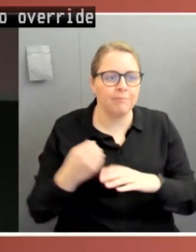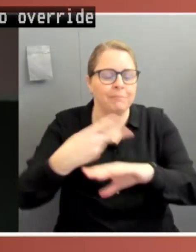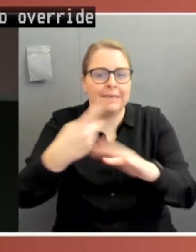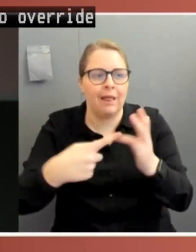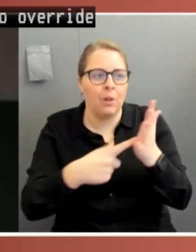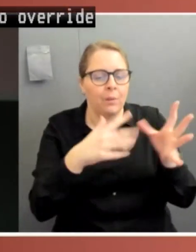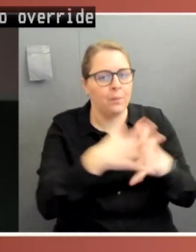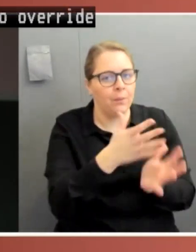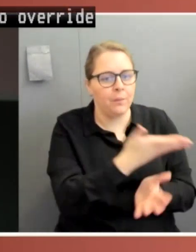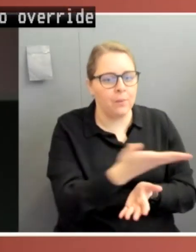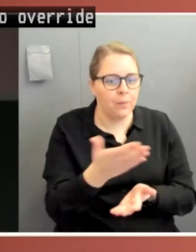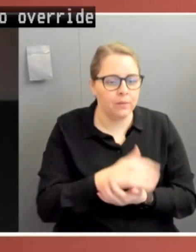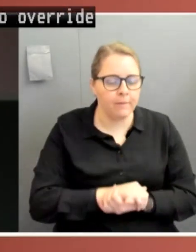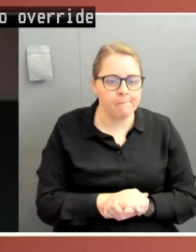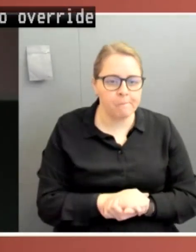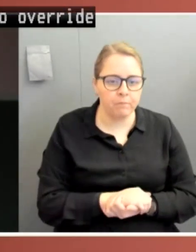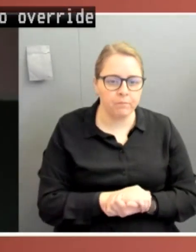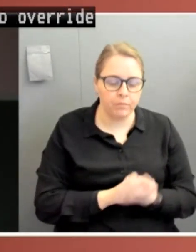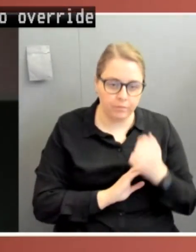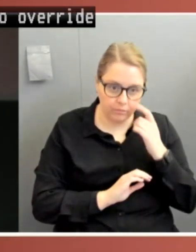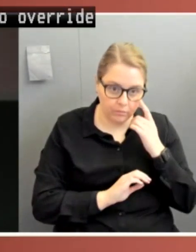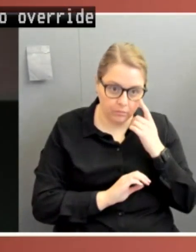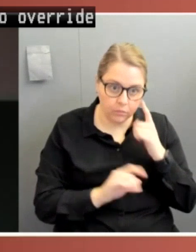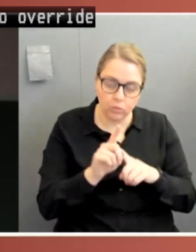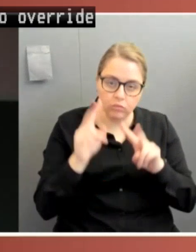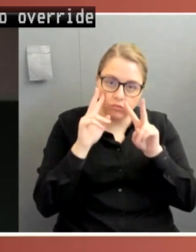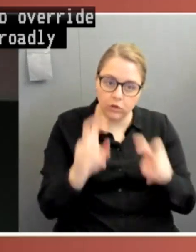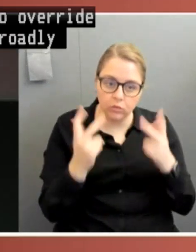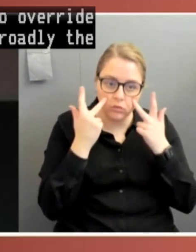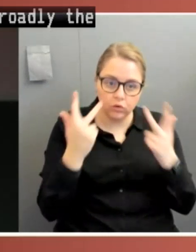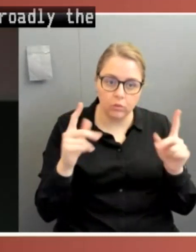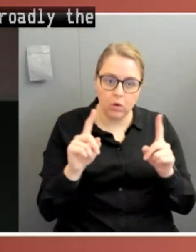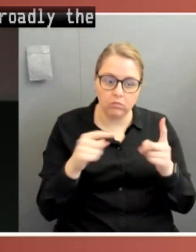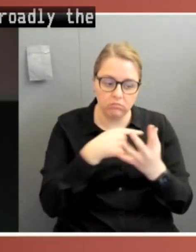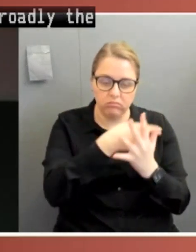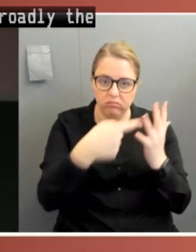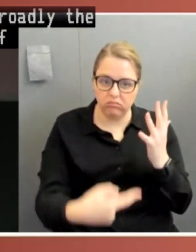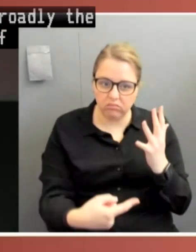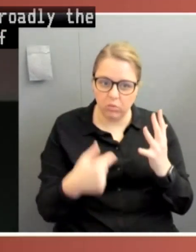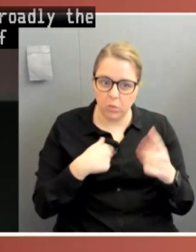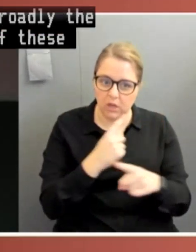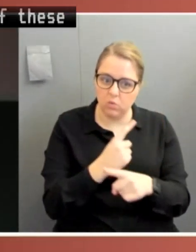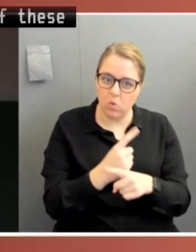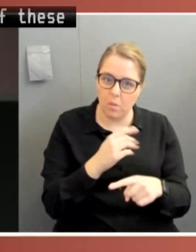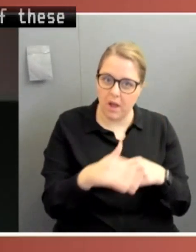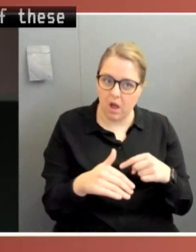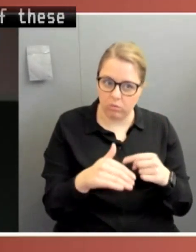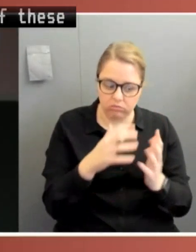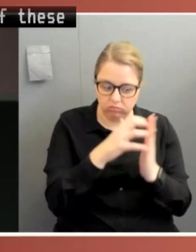What more broadly the study shows is that many of these things we've talked about aren't surprising or even particularly new.